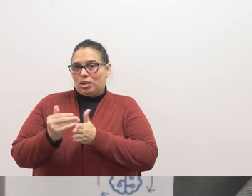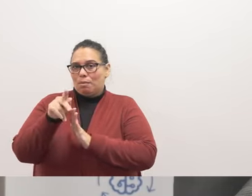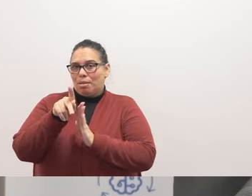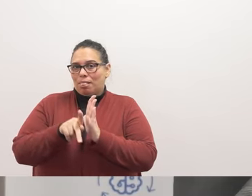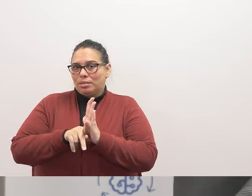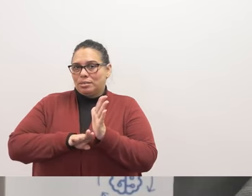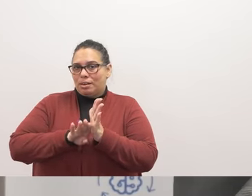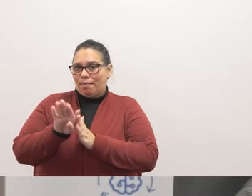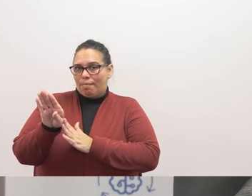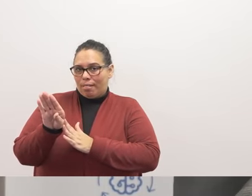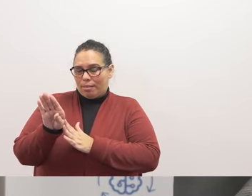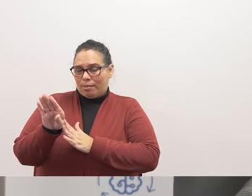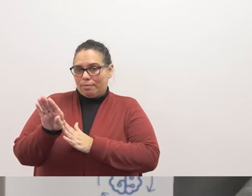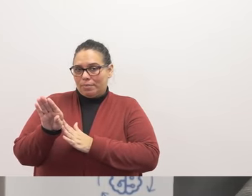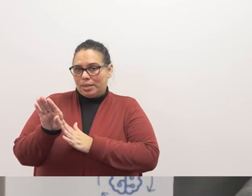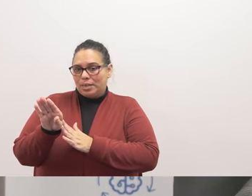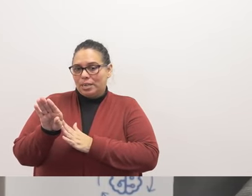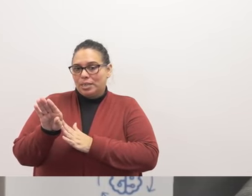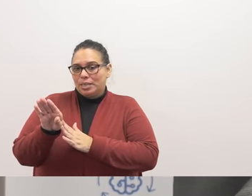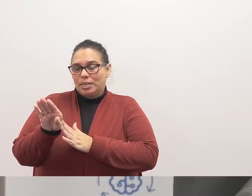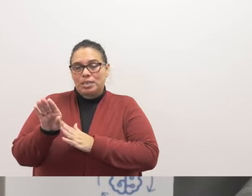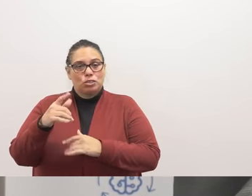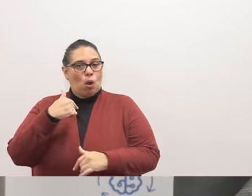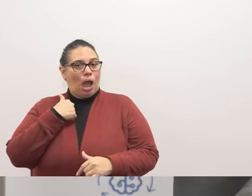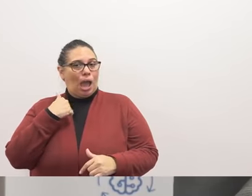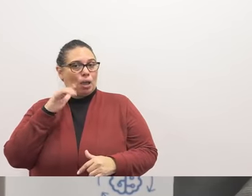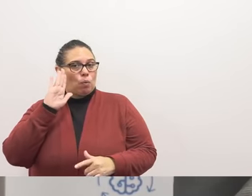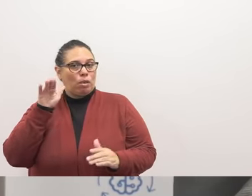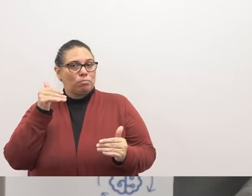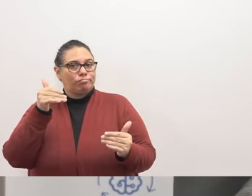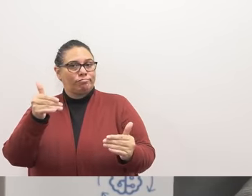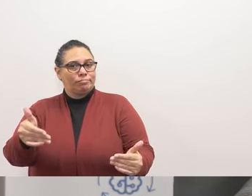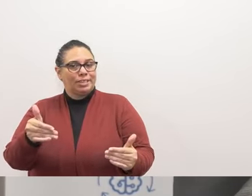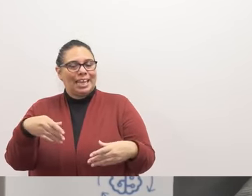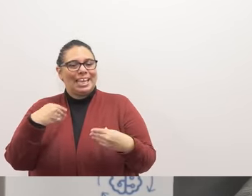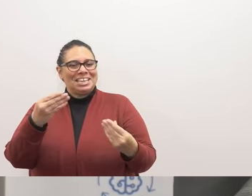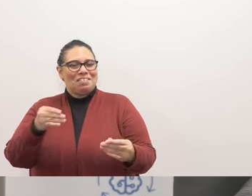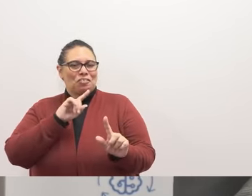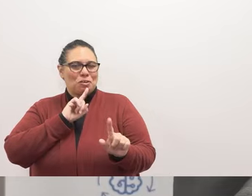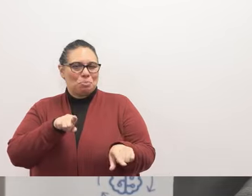development. So I will go ahead and give that report today.